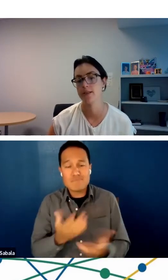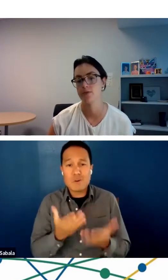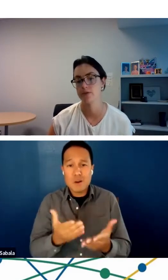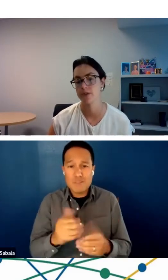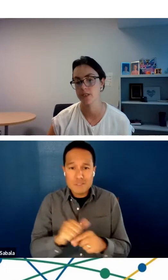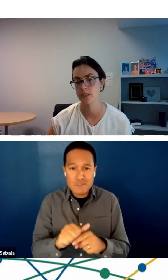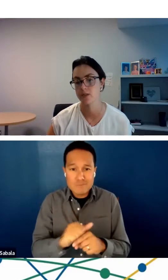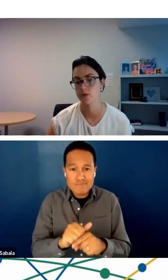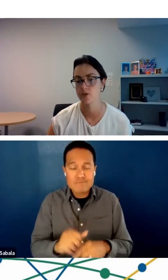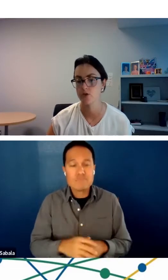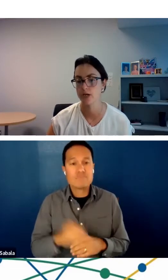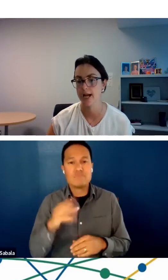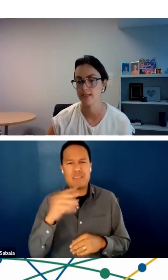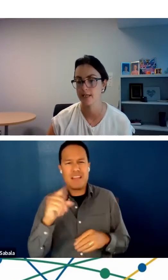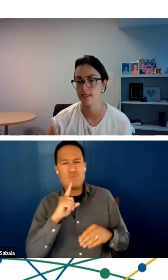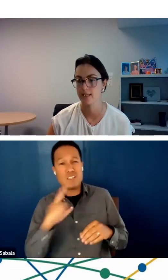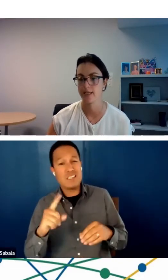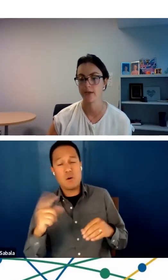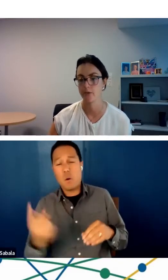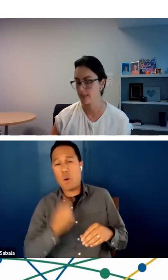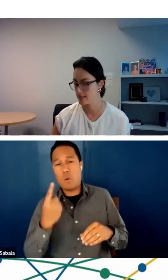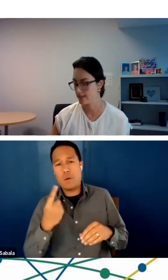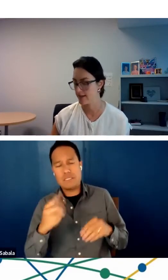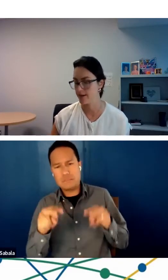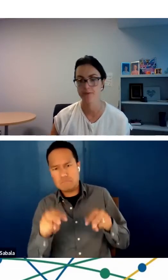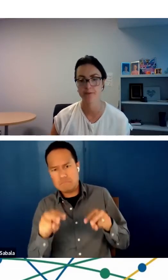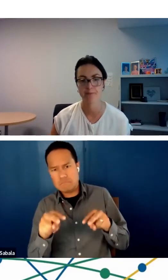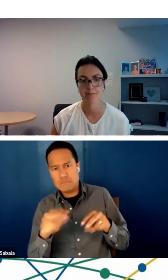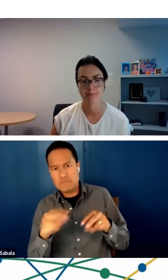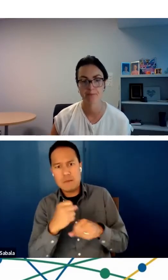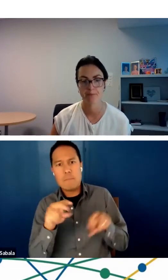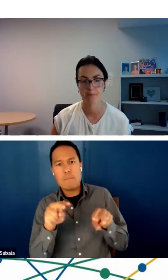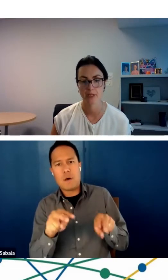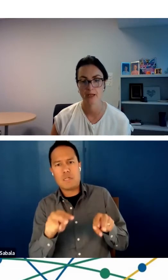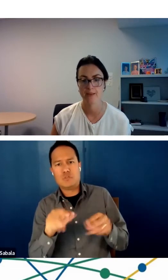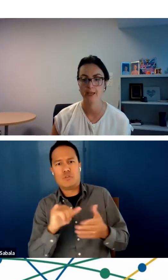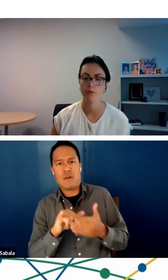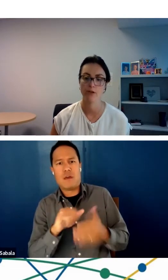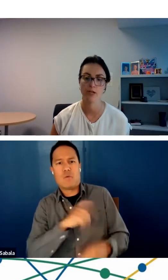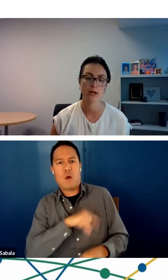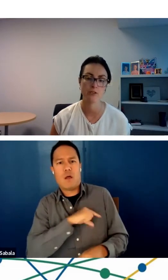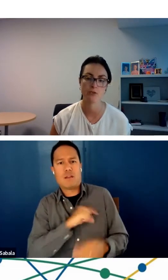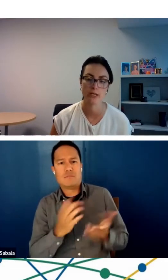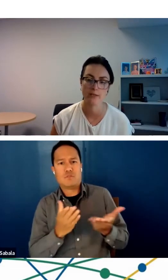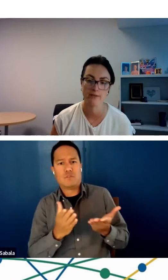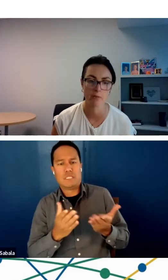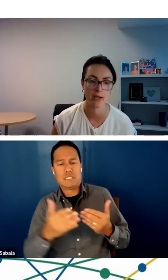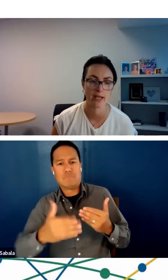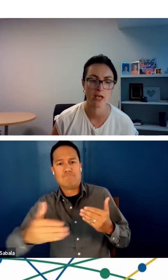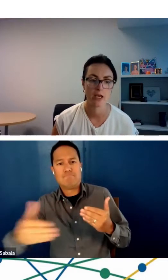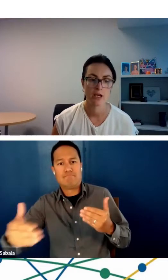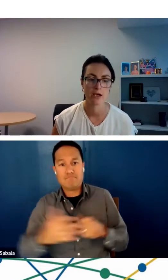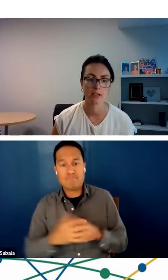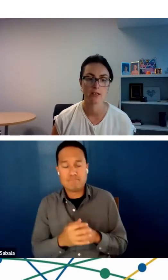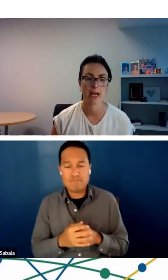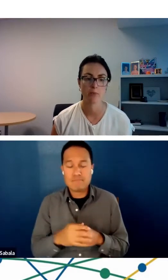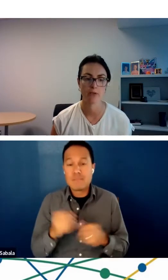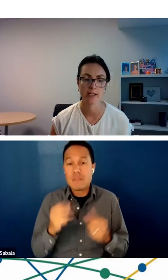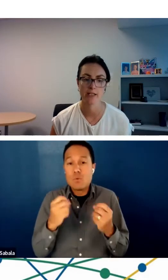the quality of services to ensure access and equity in telehealth. And thank you very much. Wanted to thank my